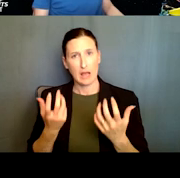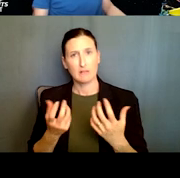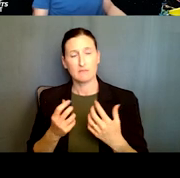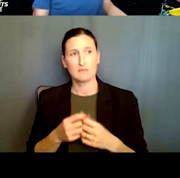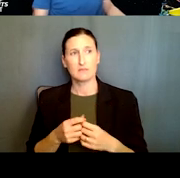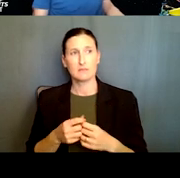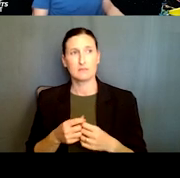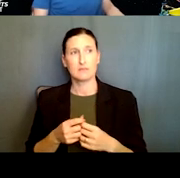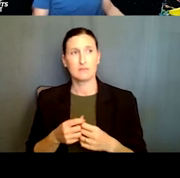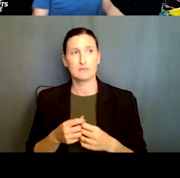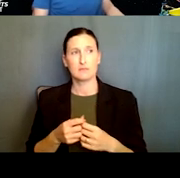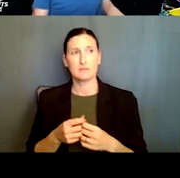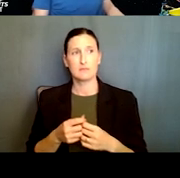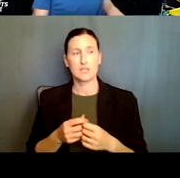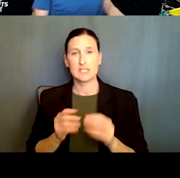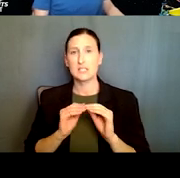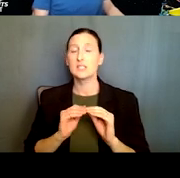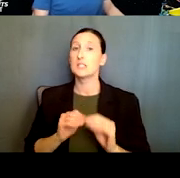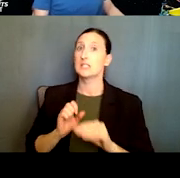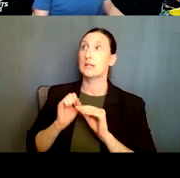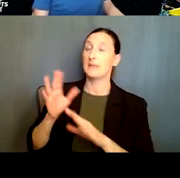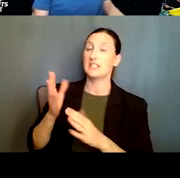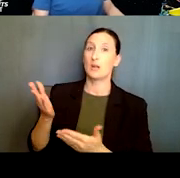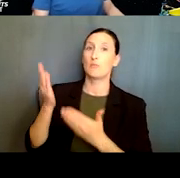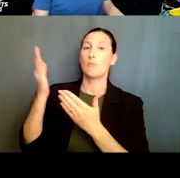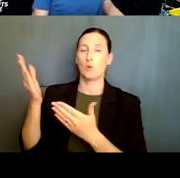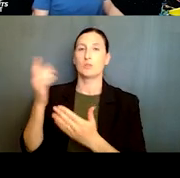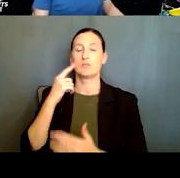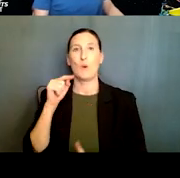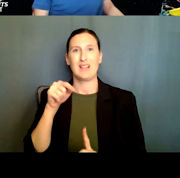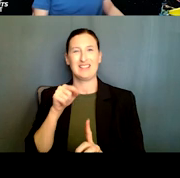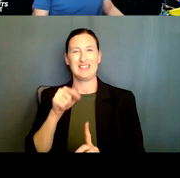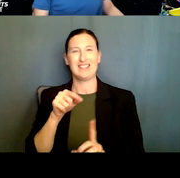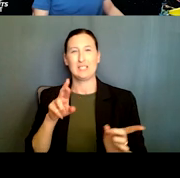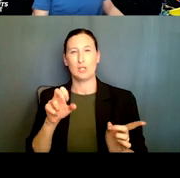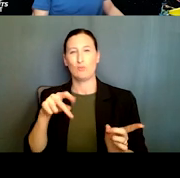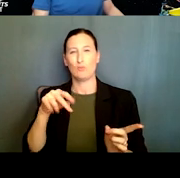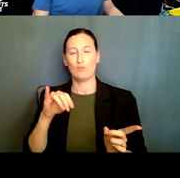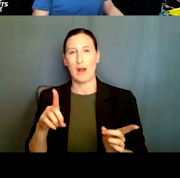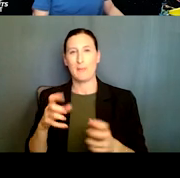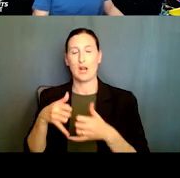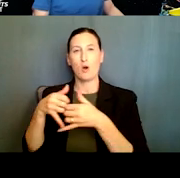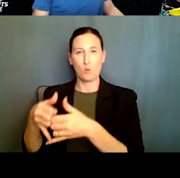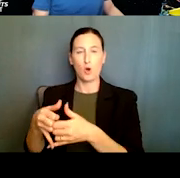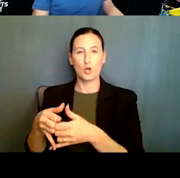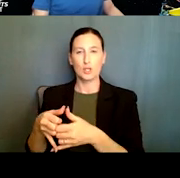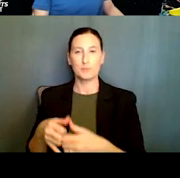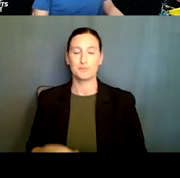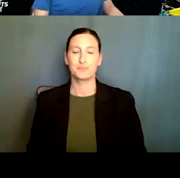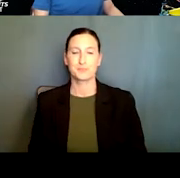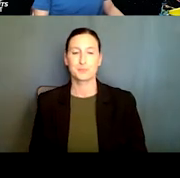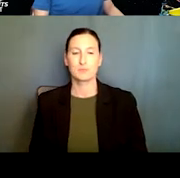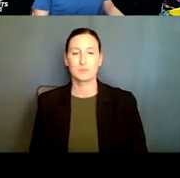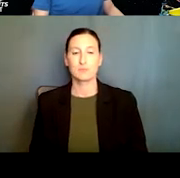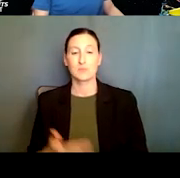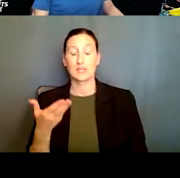uh, uh, the submission of a lot of proposals, uh, for this mechanism and, and the subsequent awards made in this area. So here,